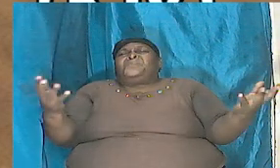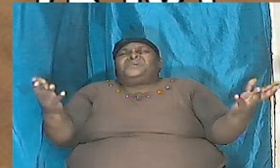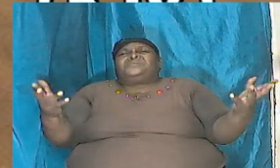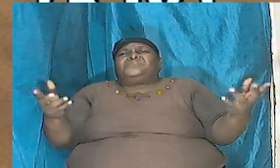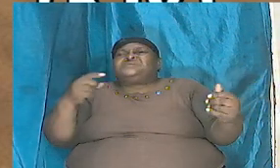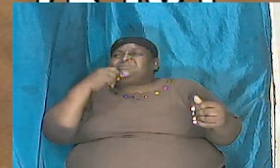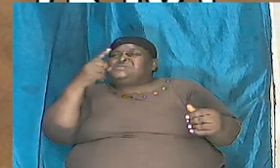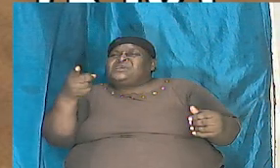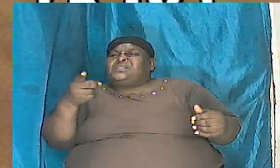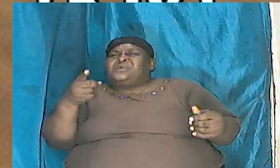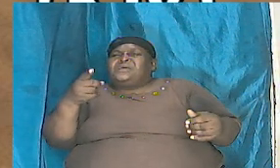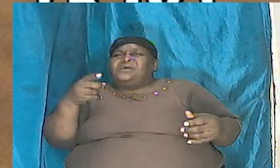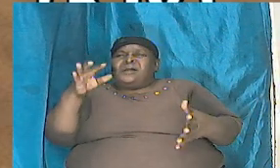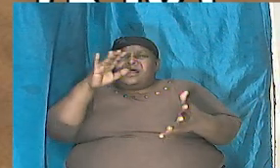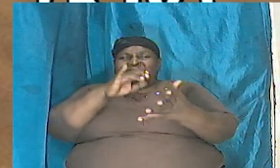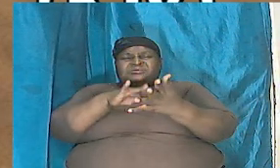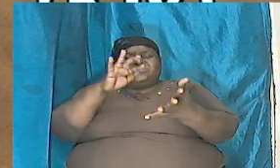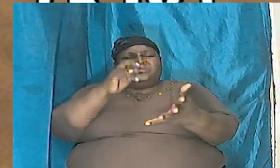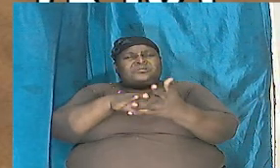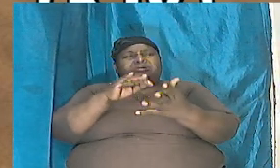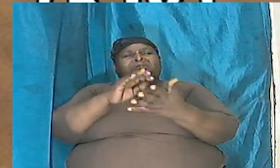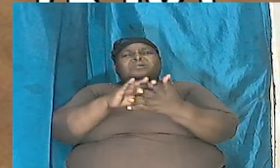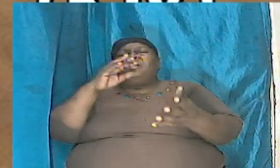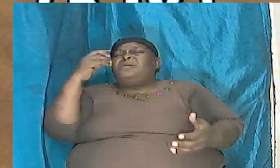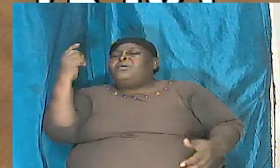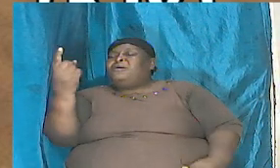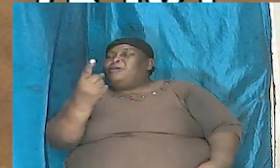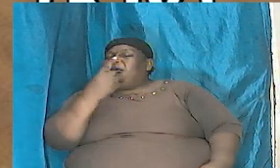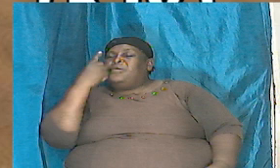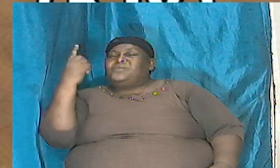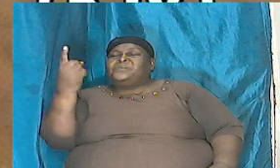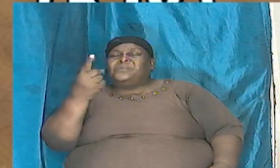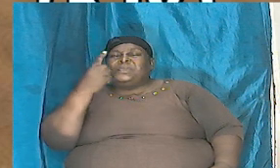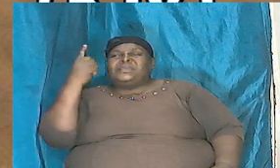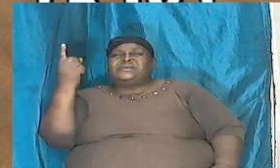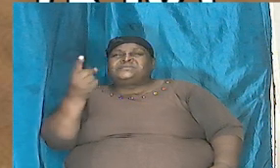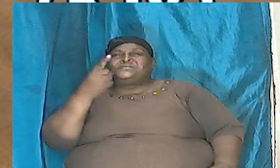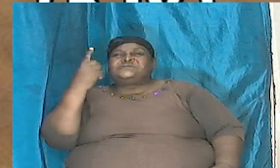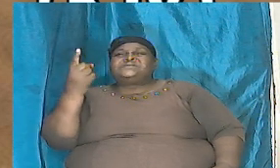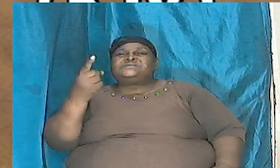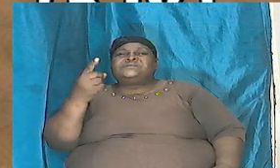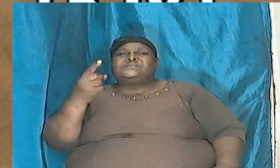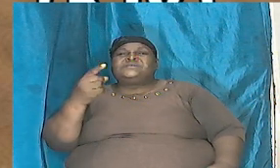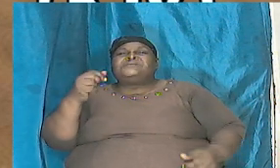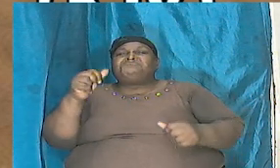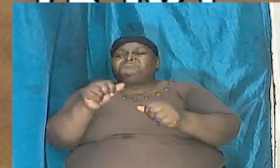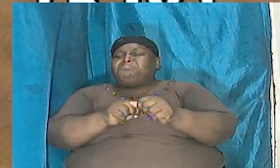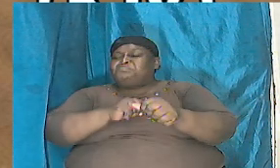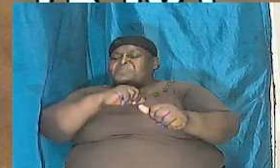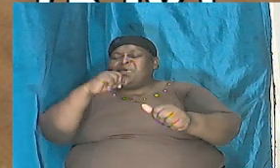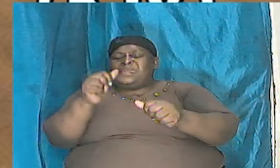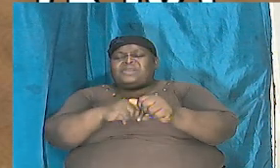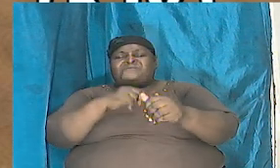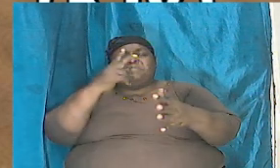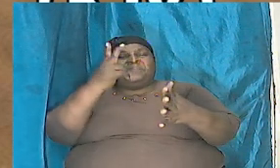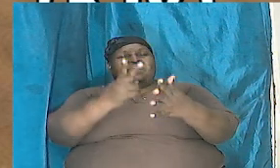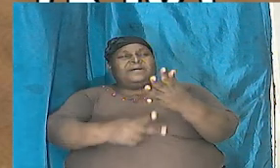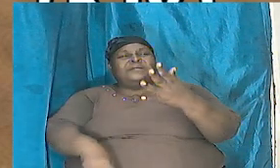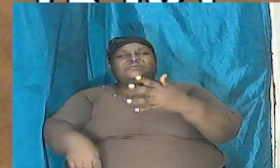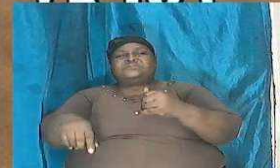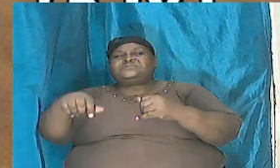matter what we are looking at we always see and in every part